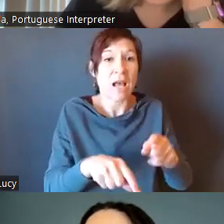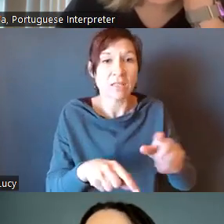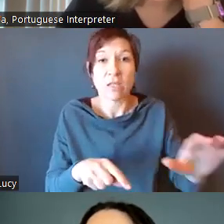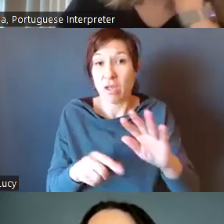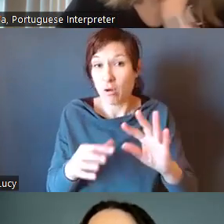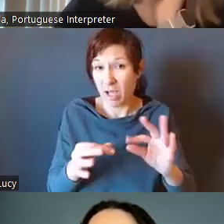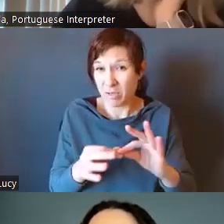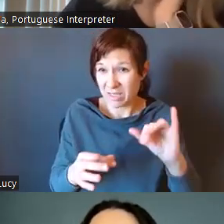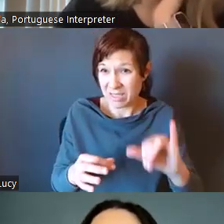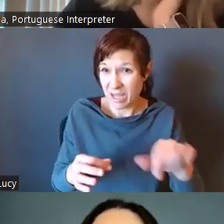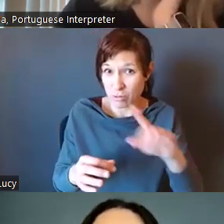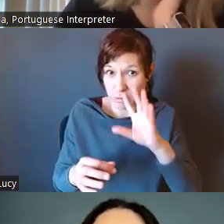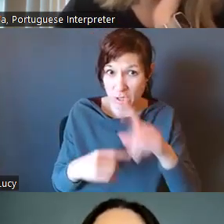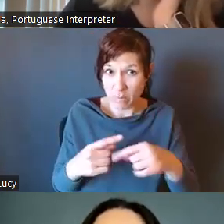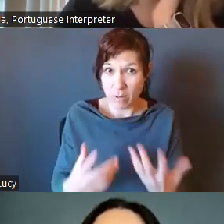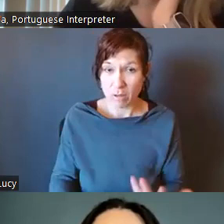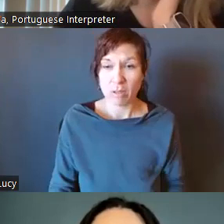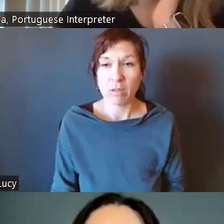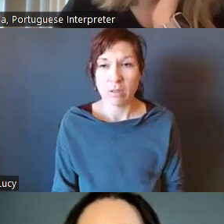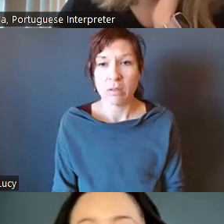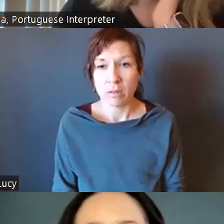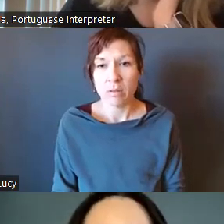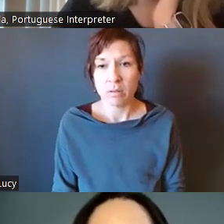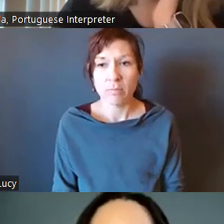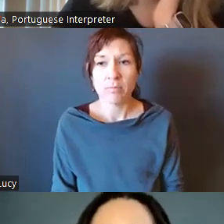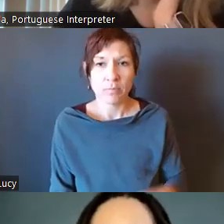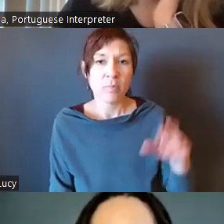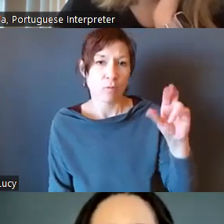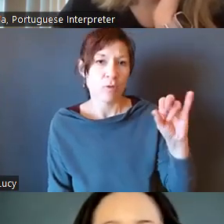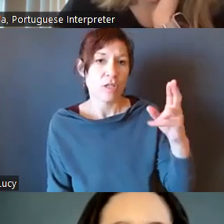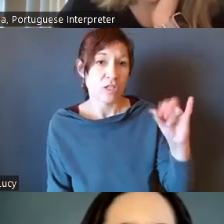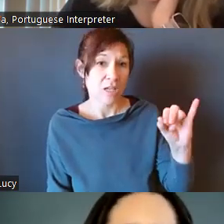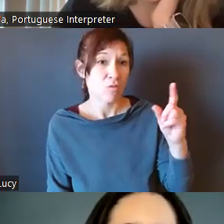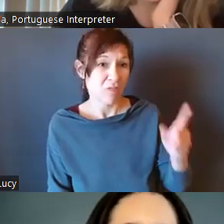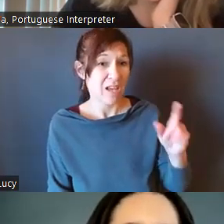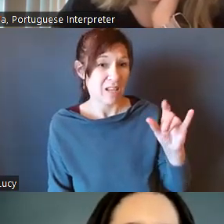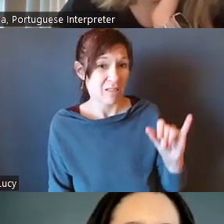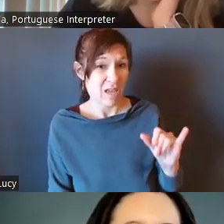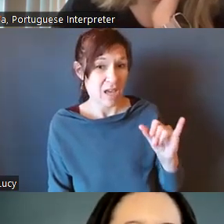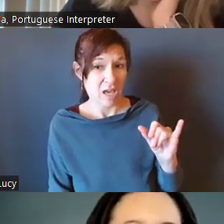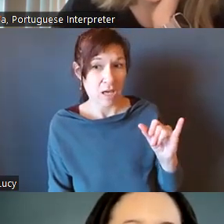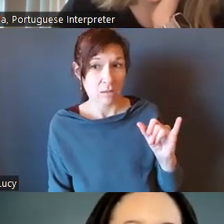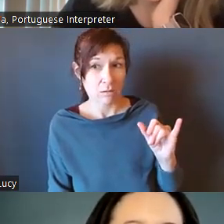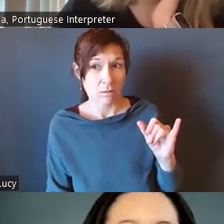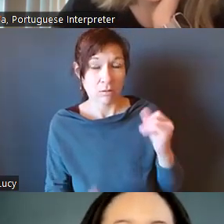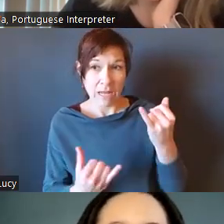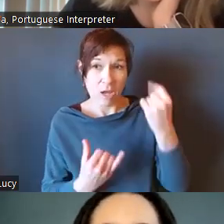that's... I think that's what we're considering now. Kalila, does that capture your comment?